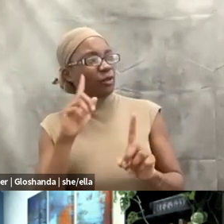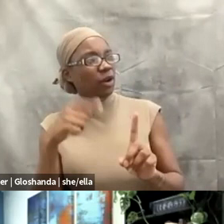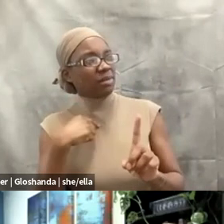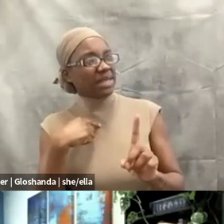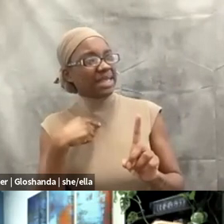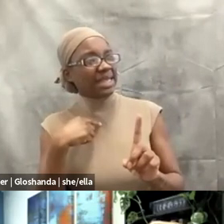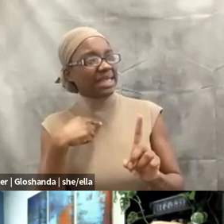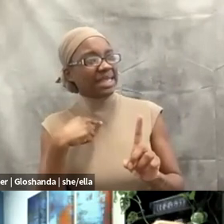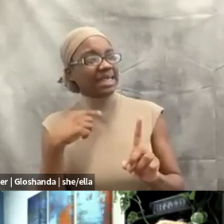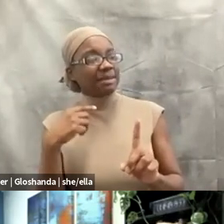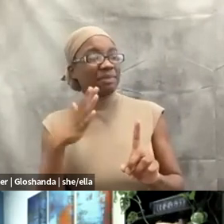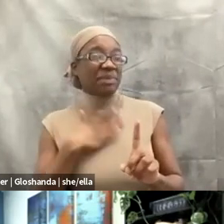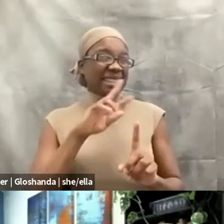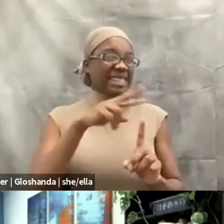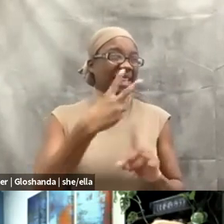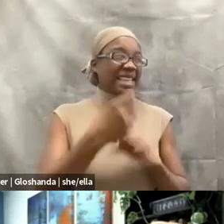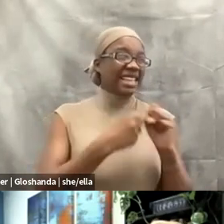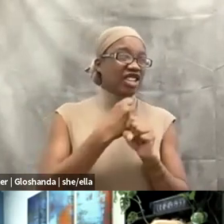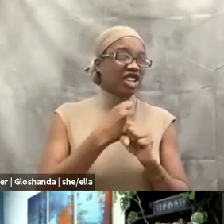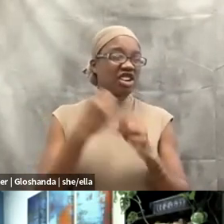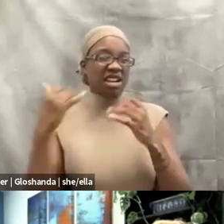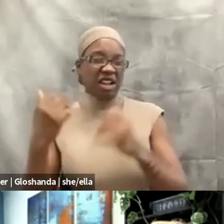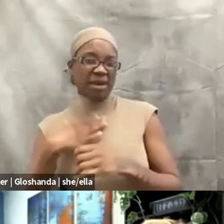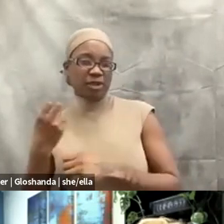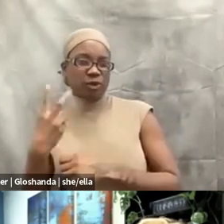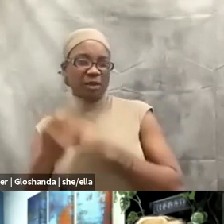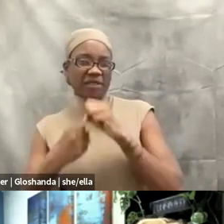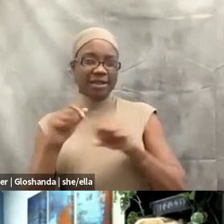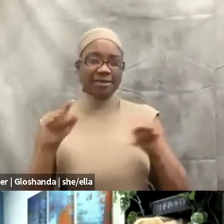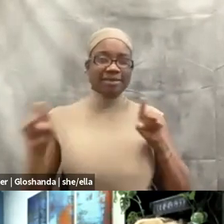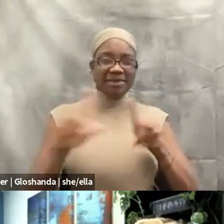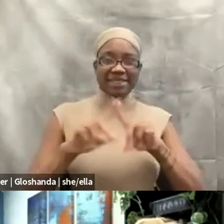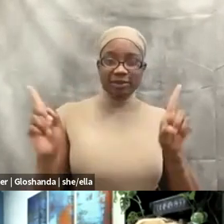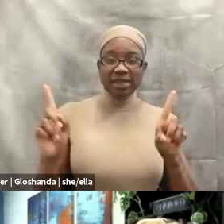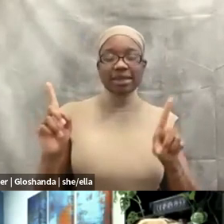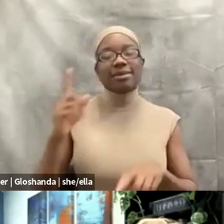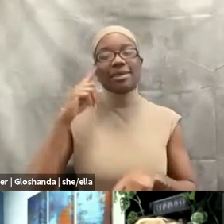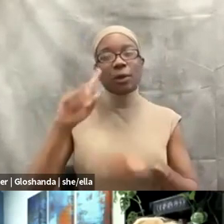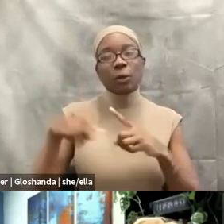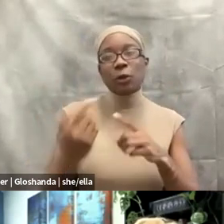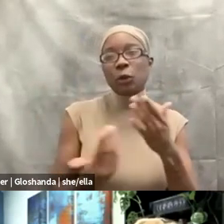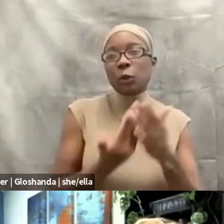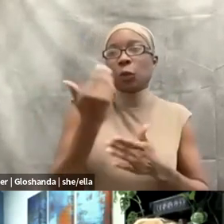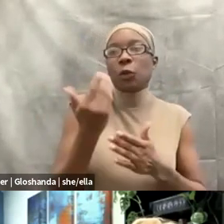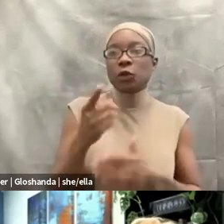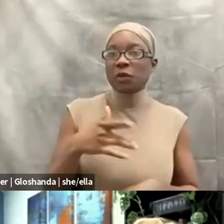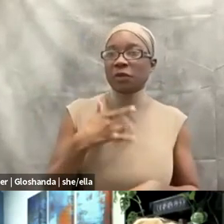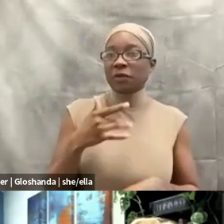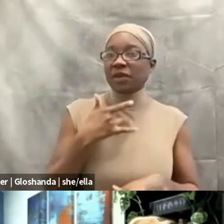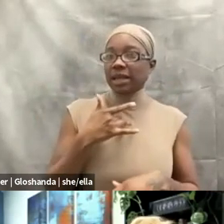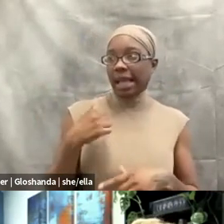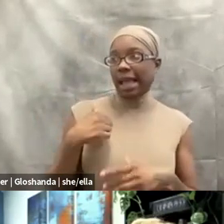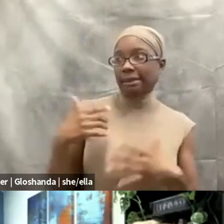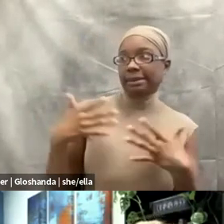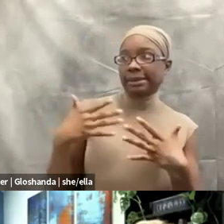in this field versus my 12th year. Cause I think when you're new to the field, you might feel a sense of like fear of navigating like